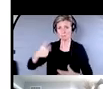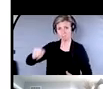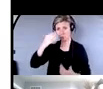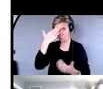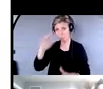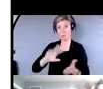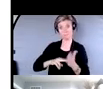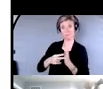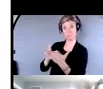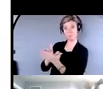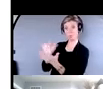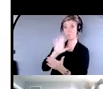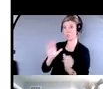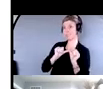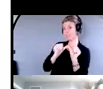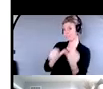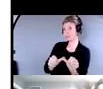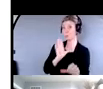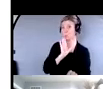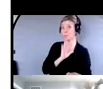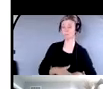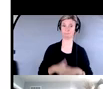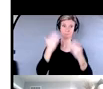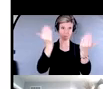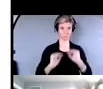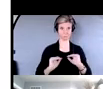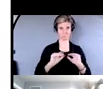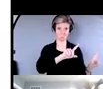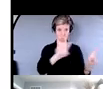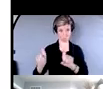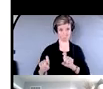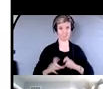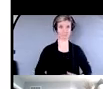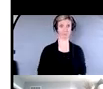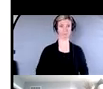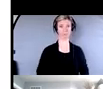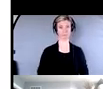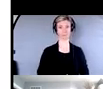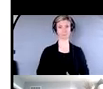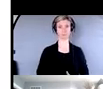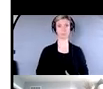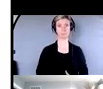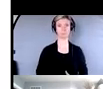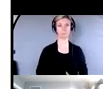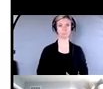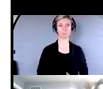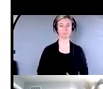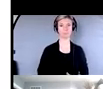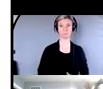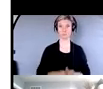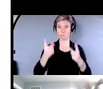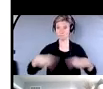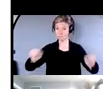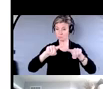from. So the next question I just have is, can you name services